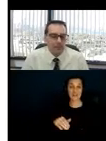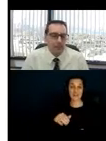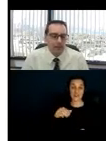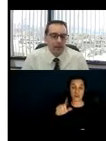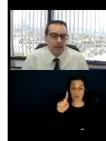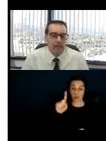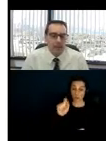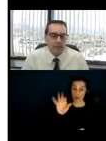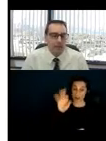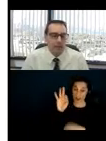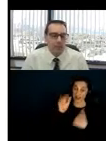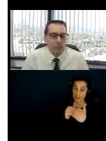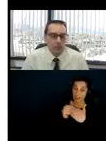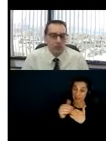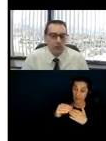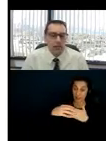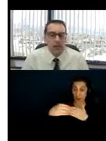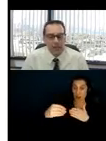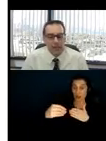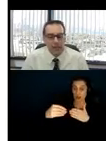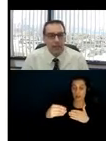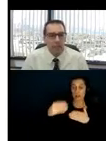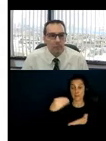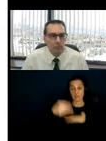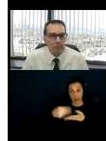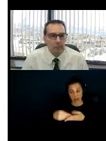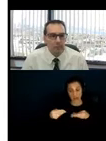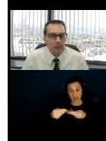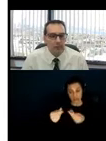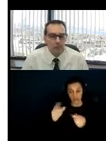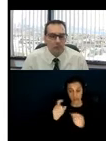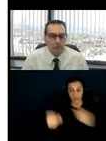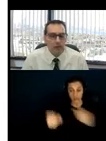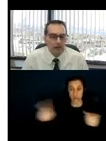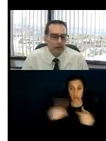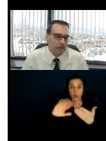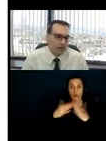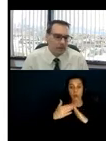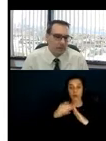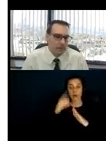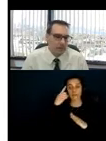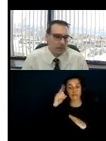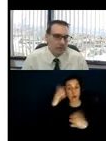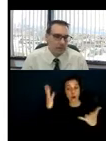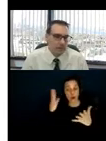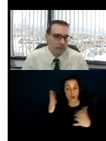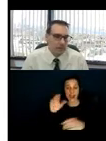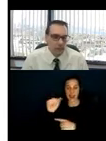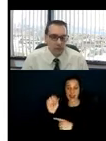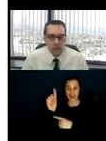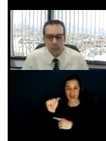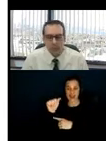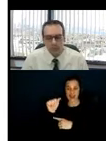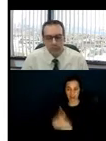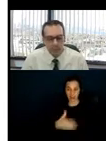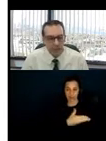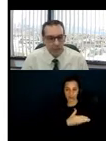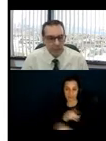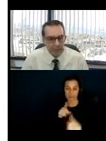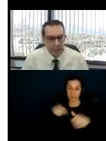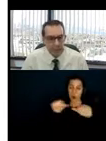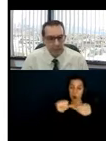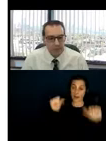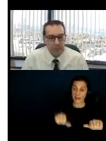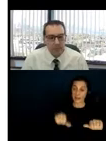that gets funneled back to the communities to work on ADA improvements, whether it be architectural in nature or whether it be communication